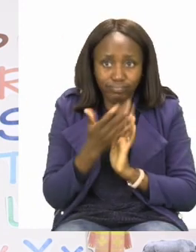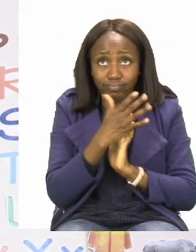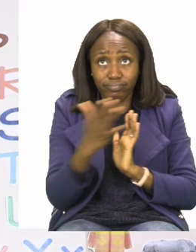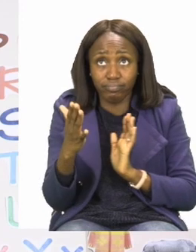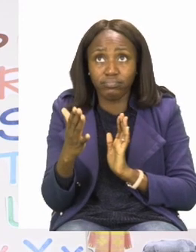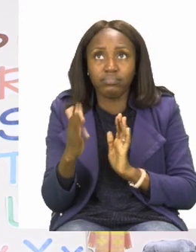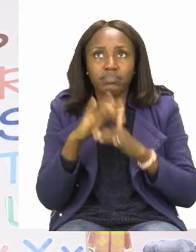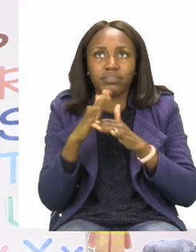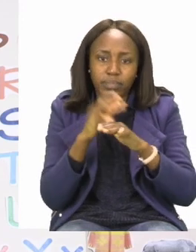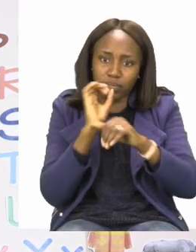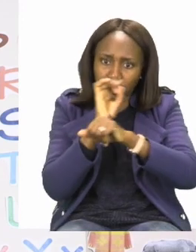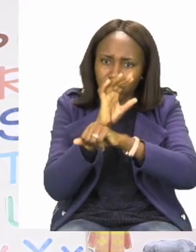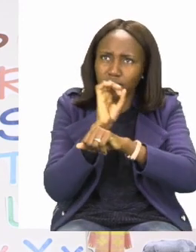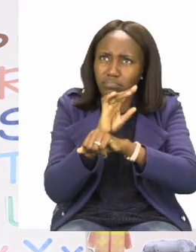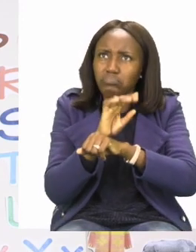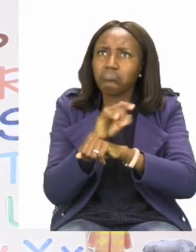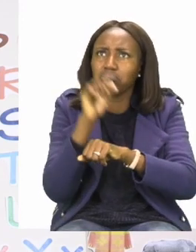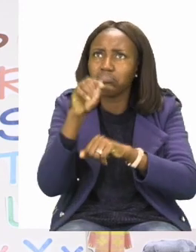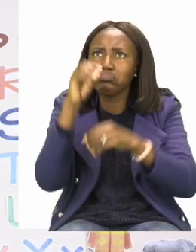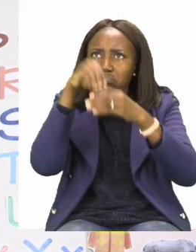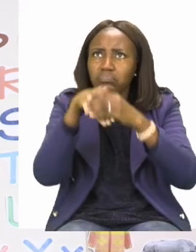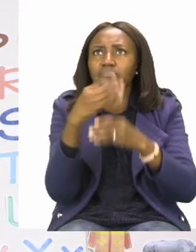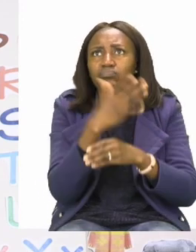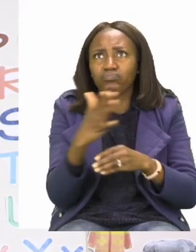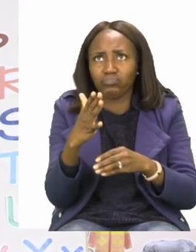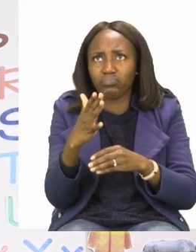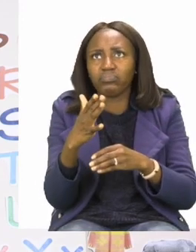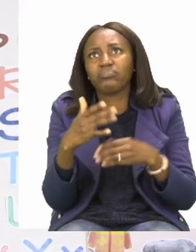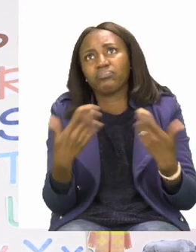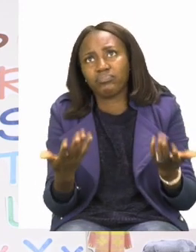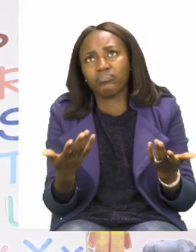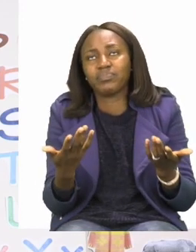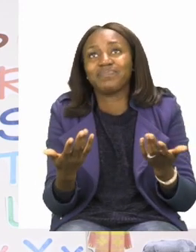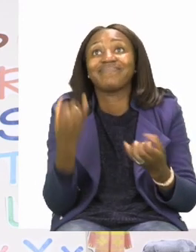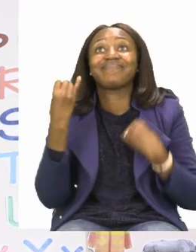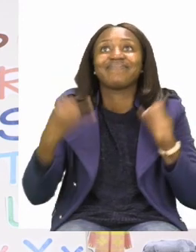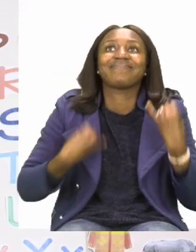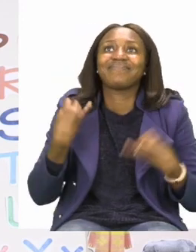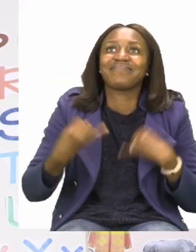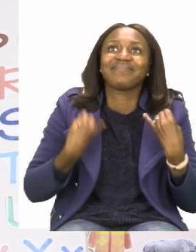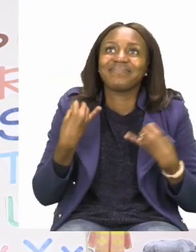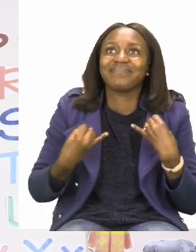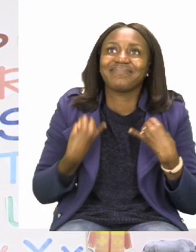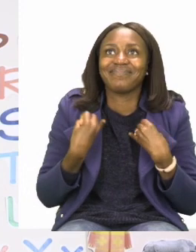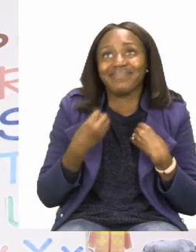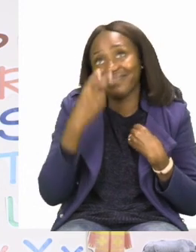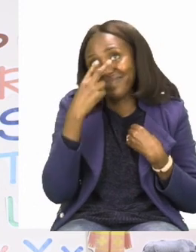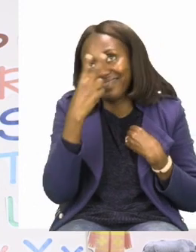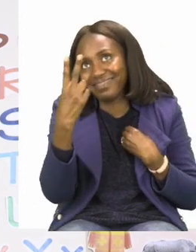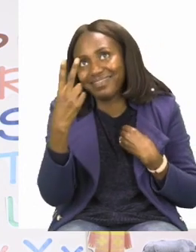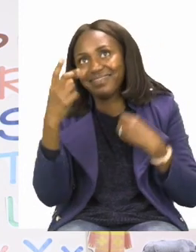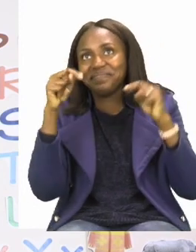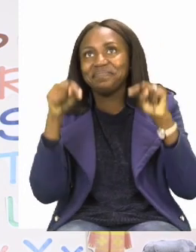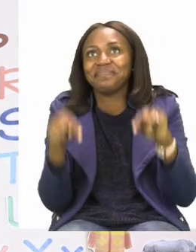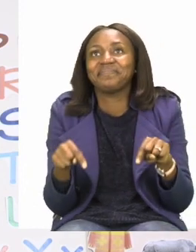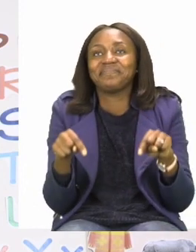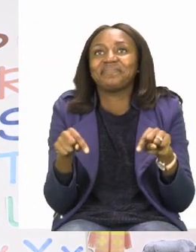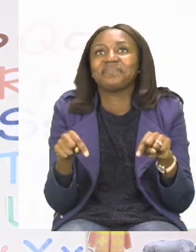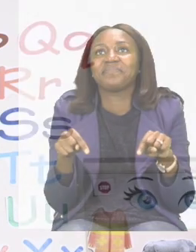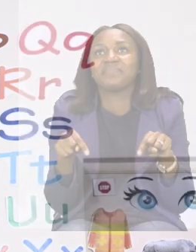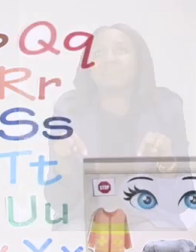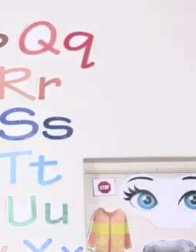water and what cannot go in water. Have fun and I'll see you when you're done after the advert break.